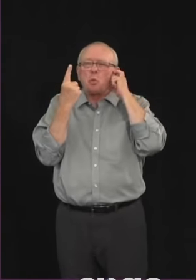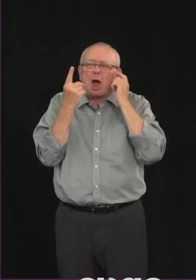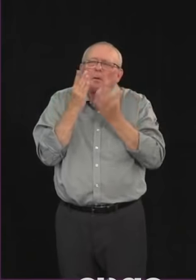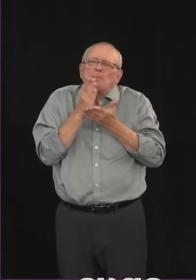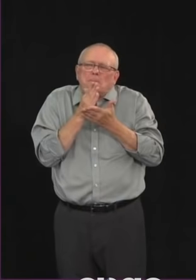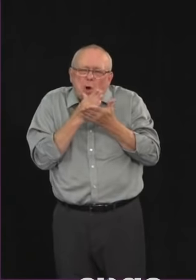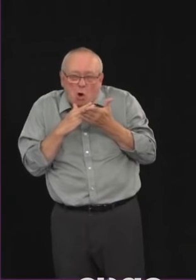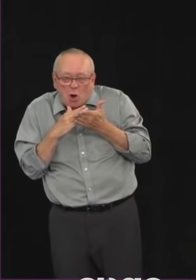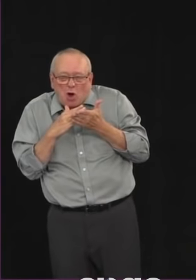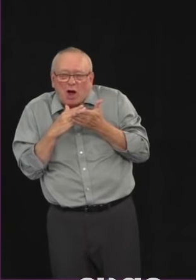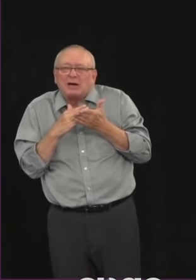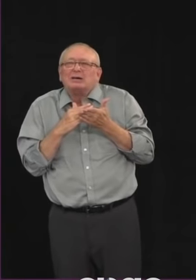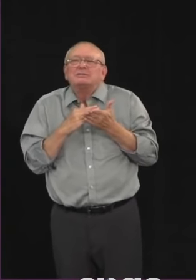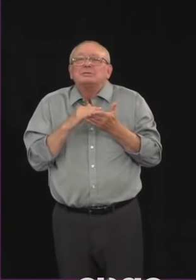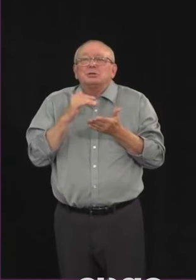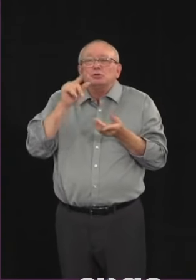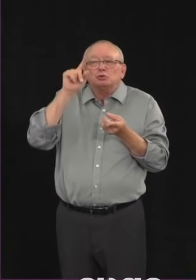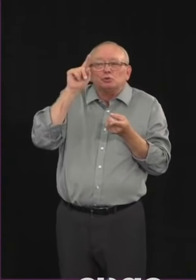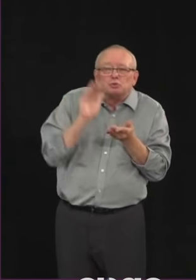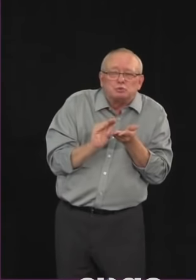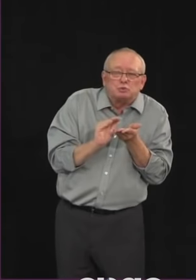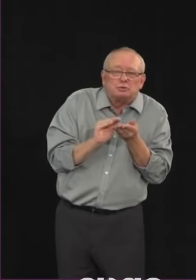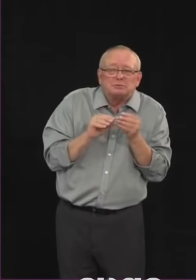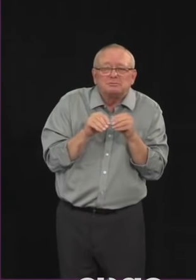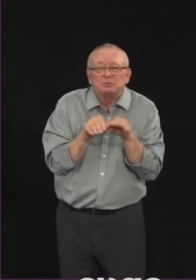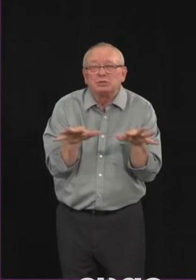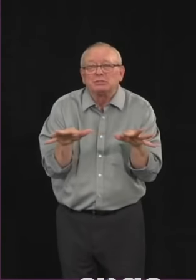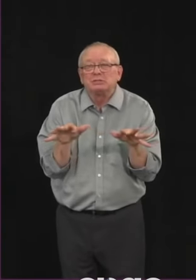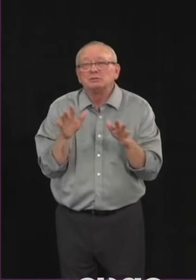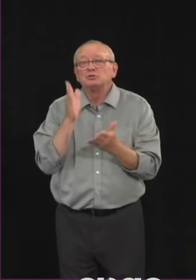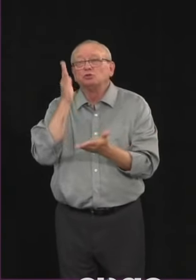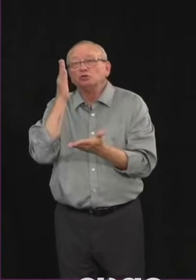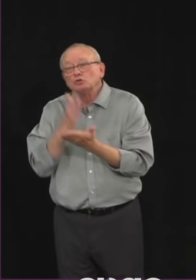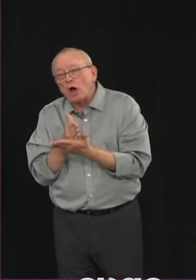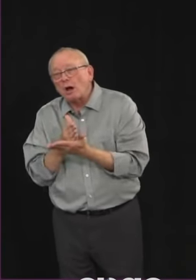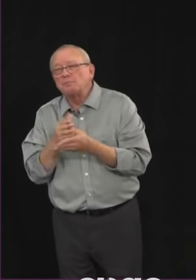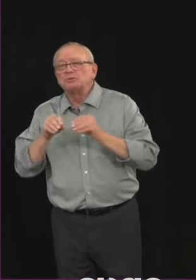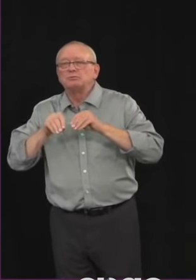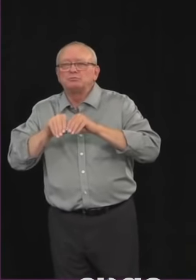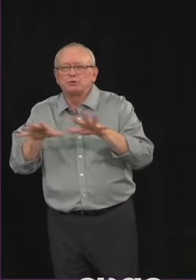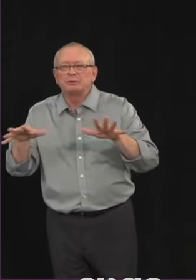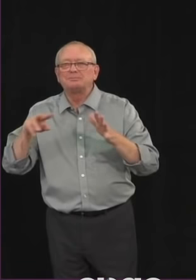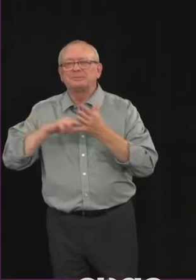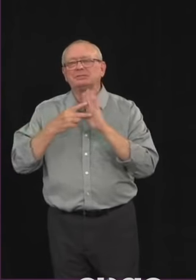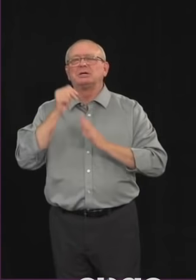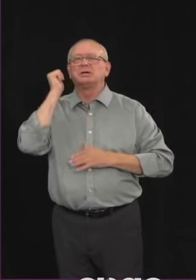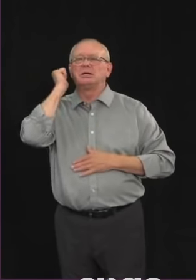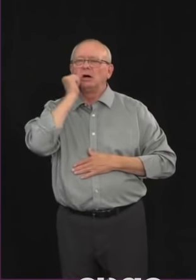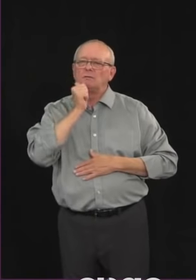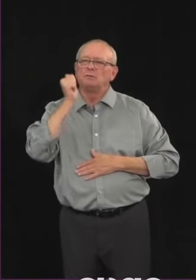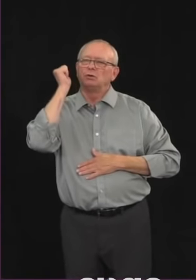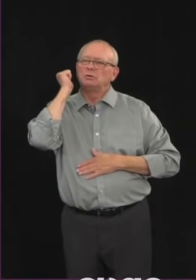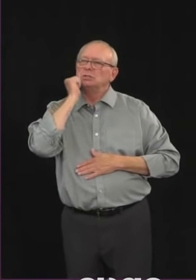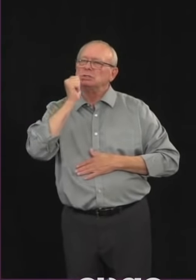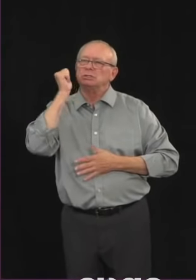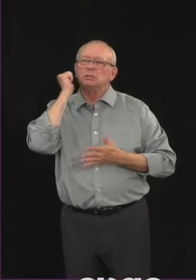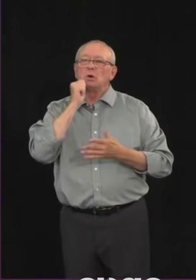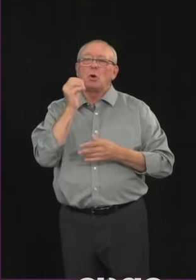adopting all of the various public health measures in our daily routines at work, at home and in our free time.